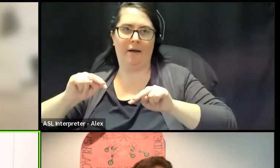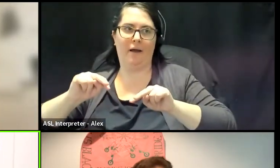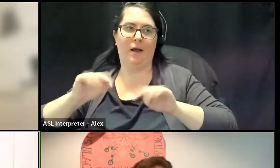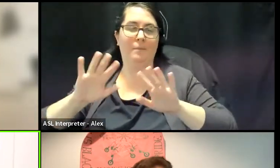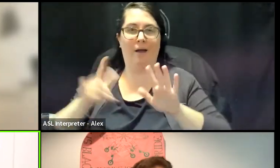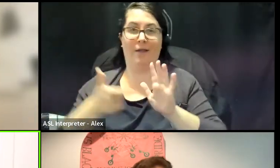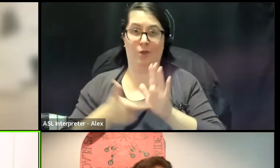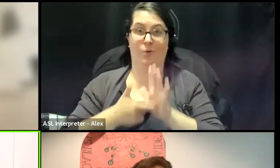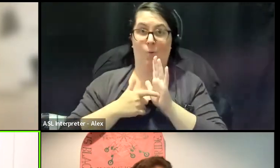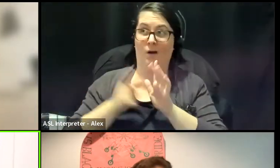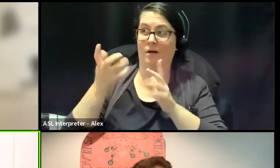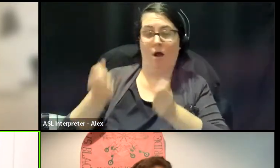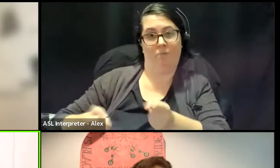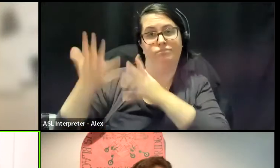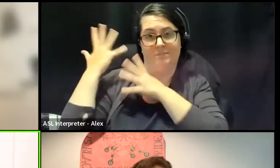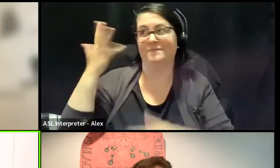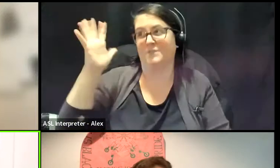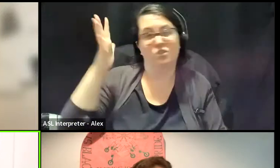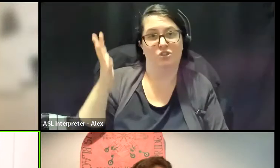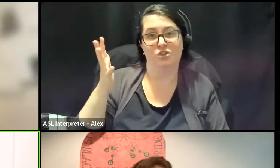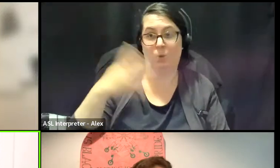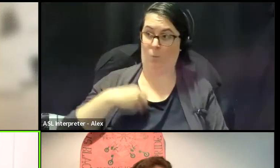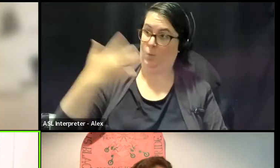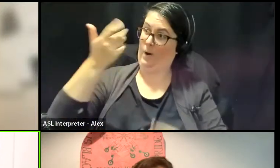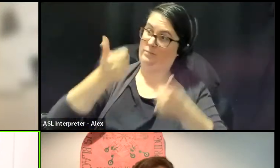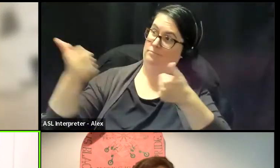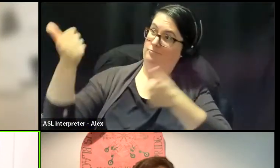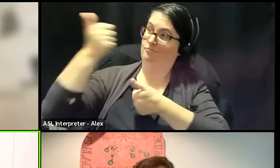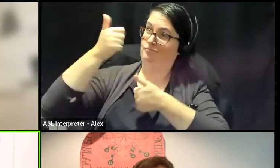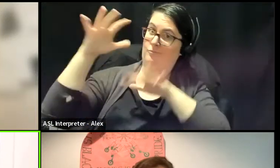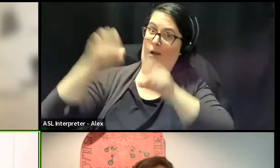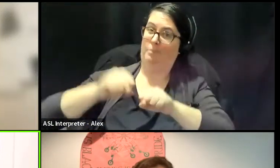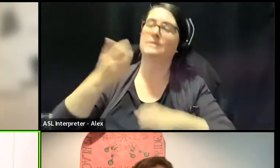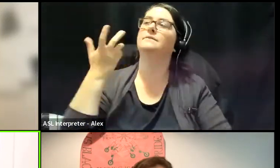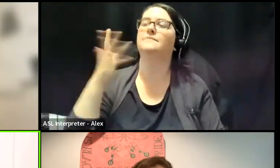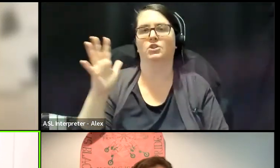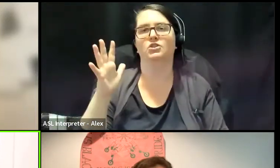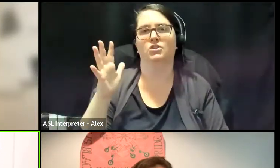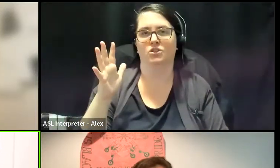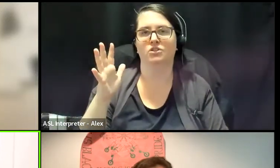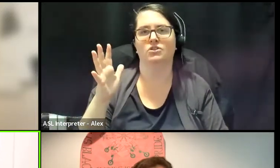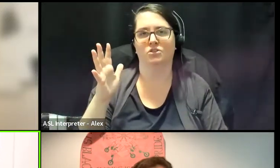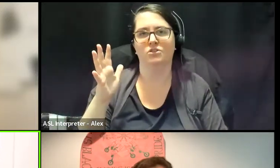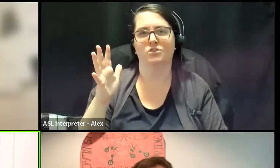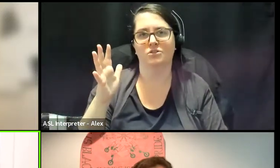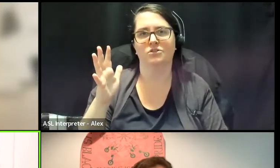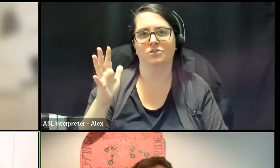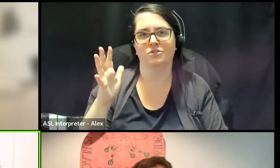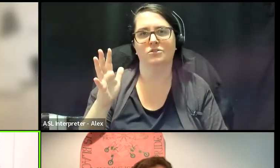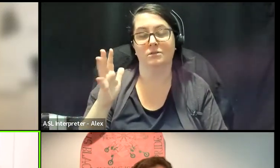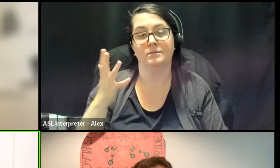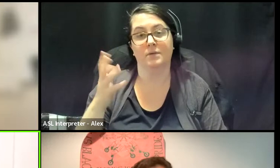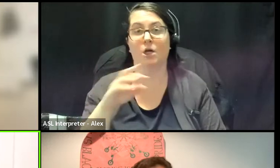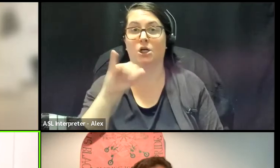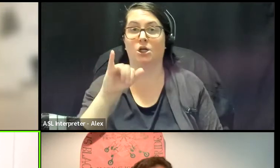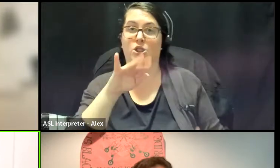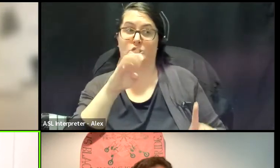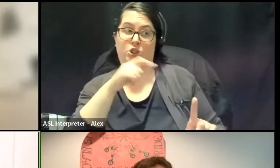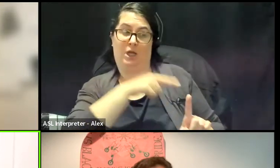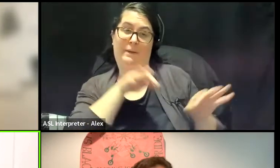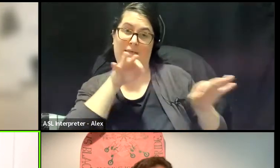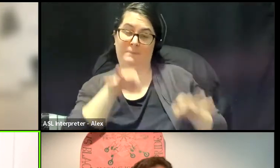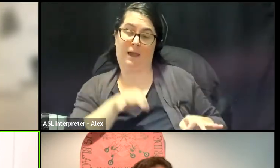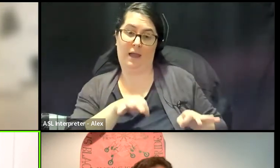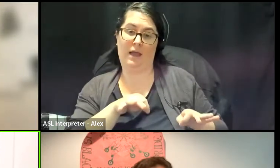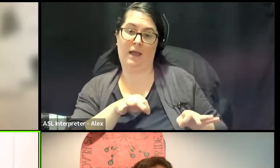is abolition, the abolishment of white supremacy and capitalism and colonialism. And Jamie took us through